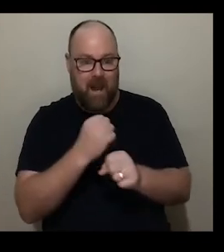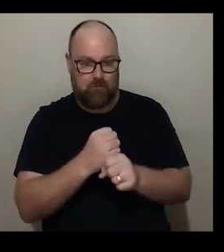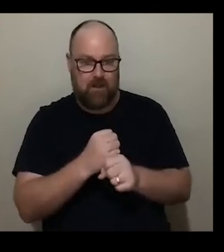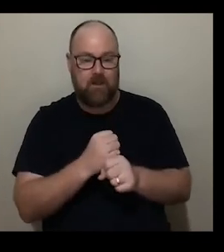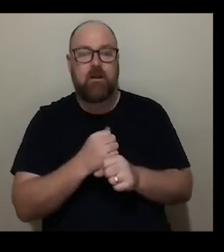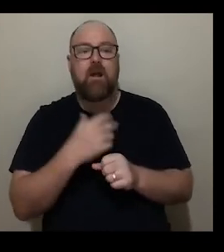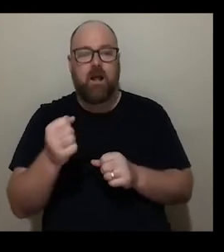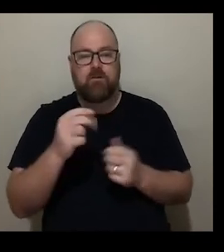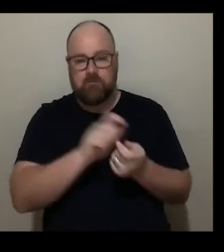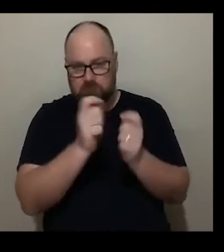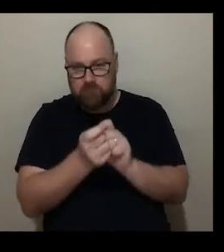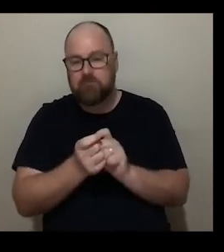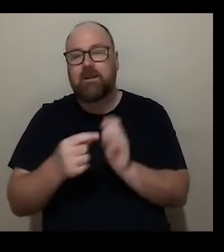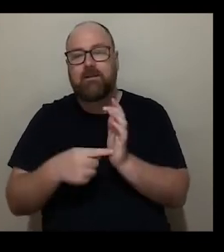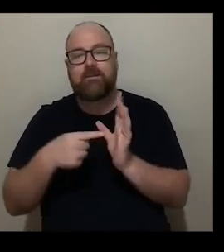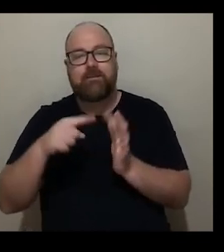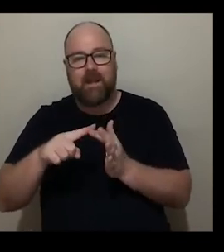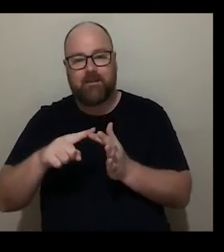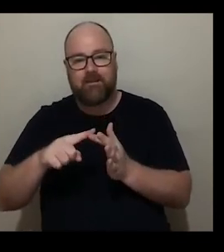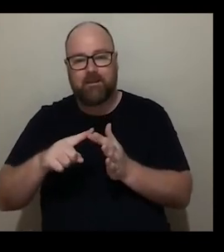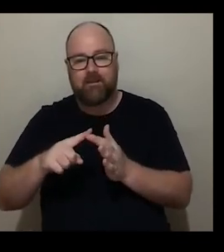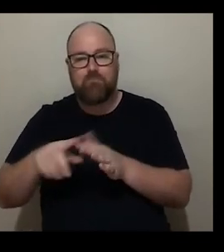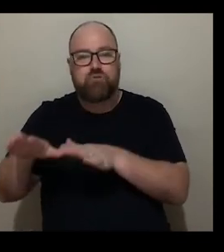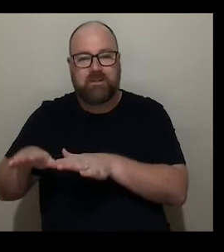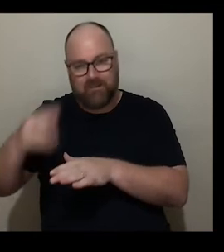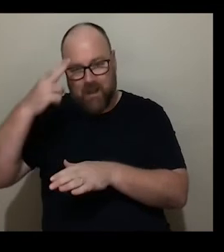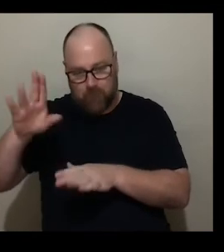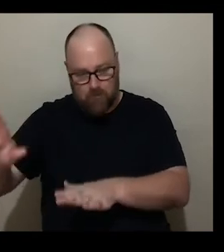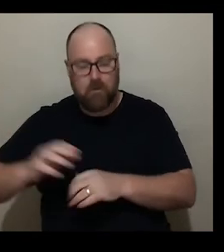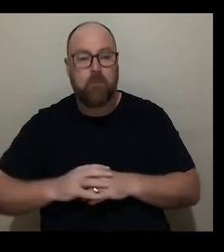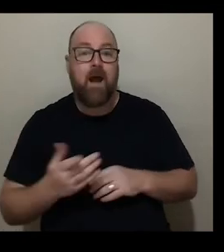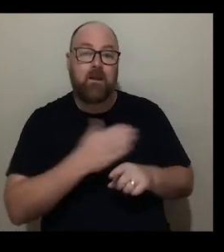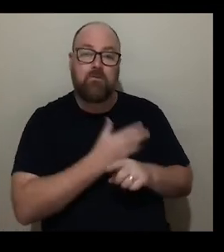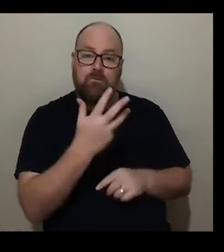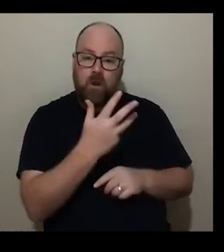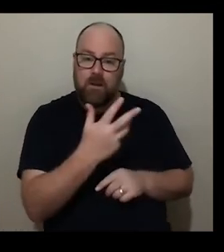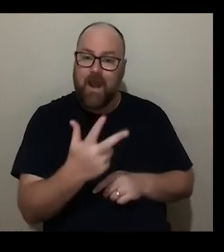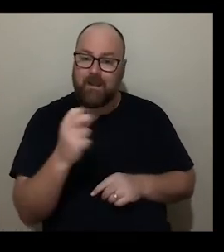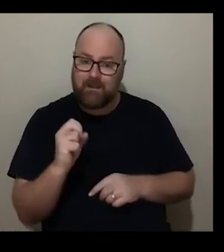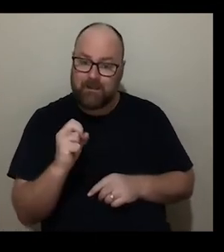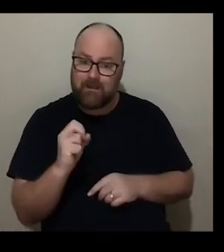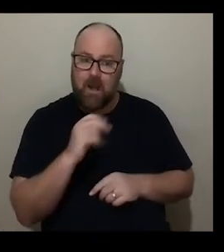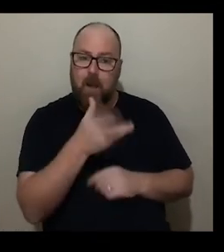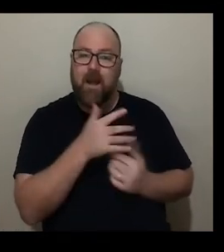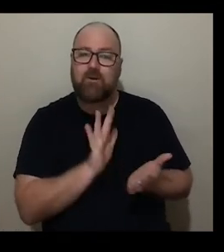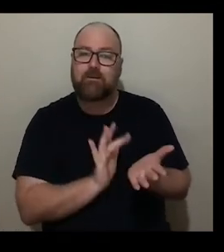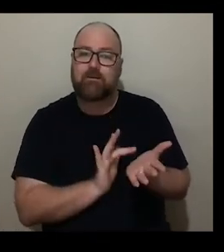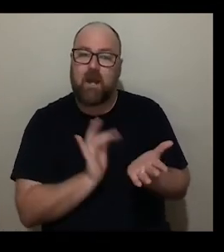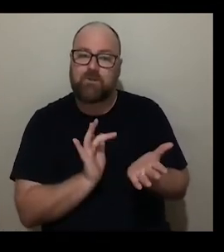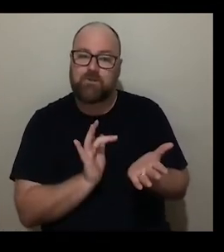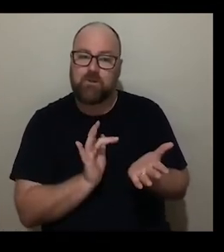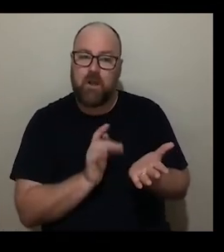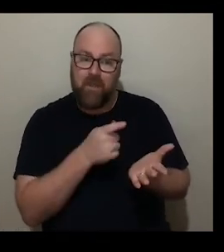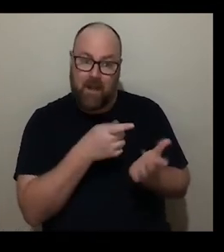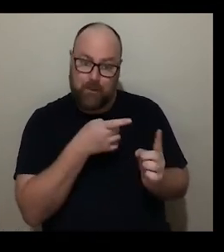rebranded and renamed tate britain um put on an exhibition in the 1980s around touch which specifically